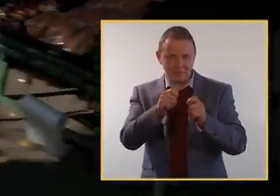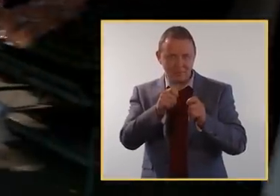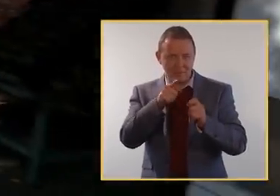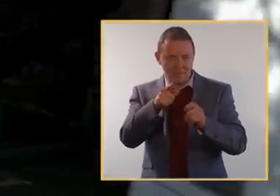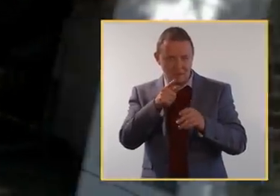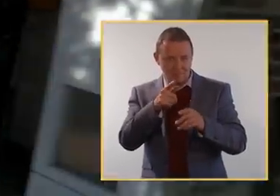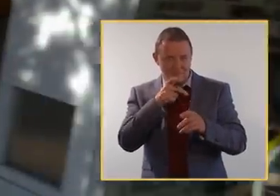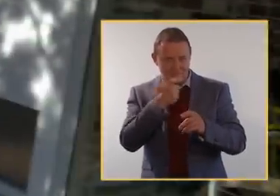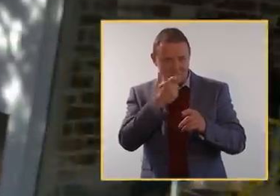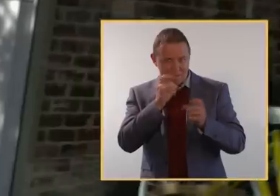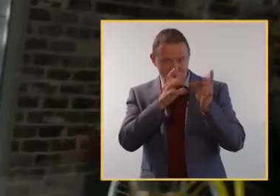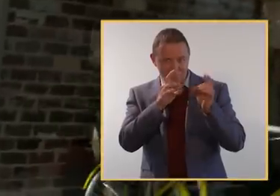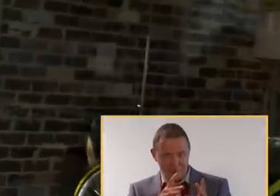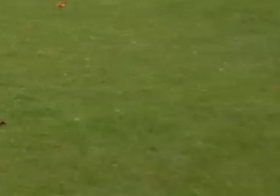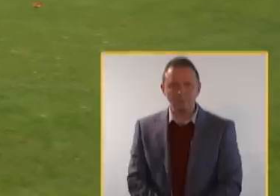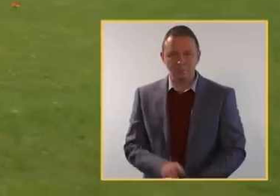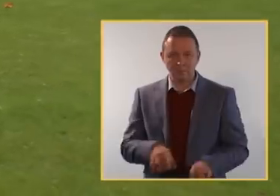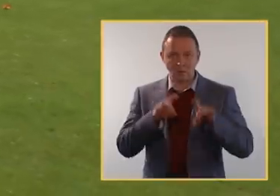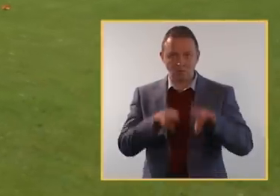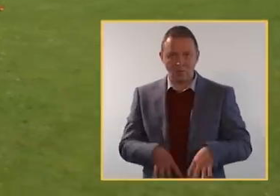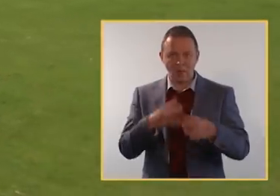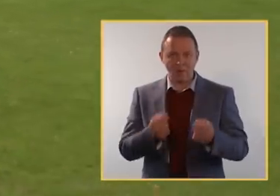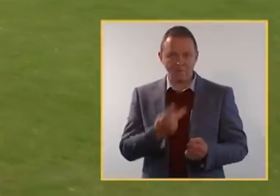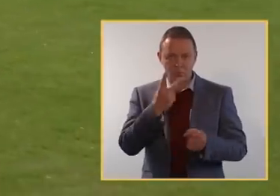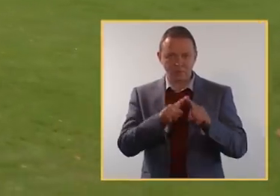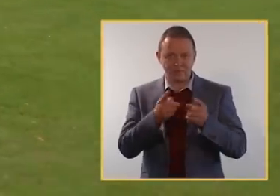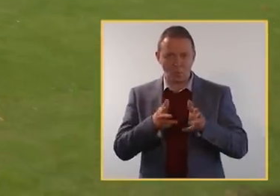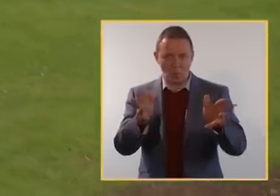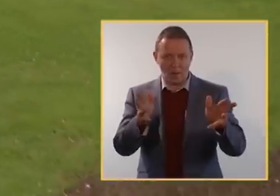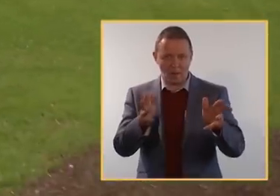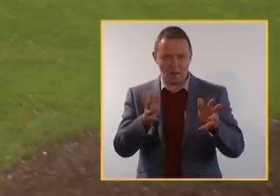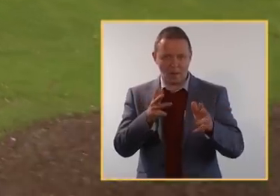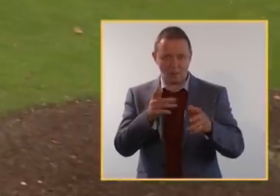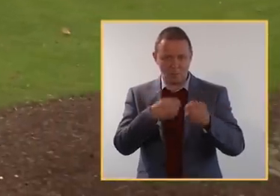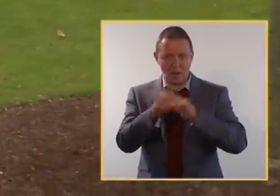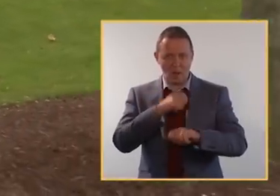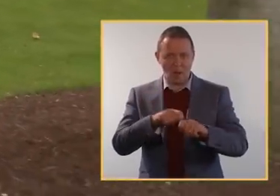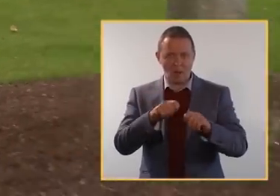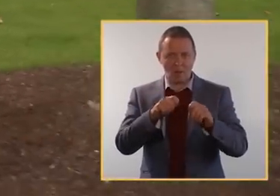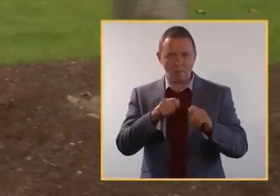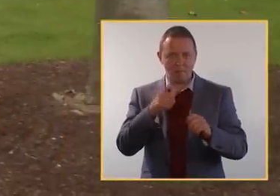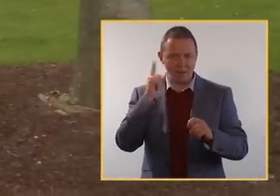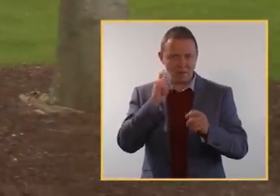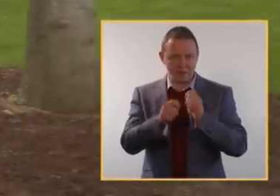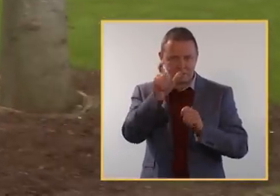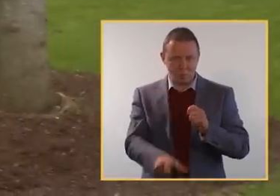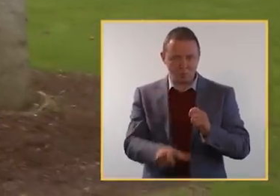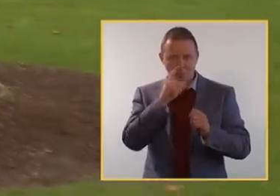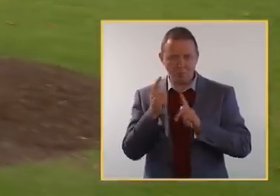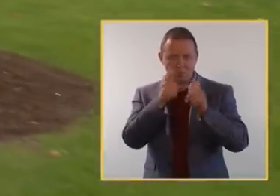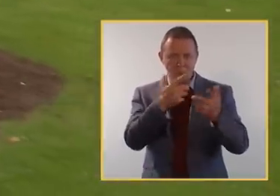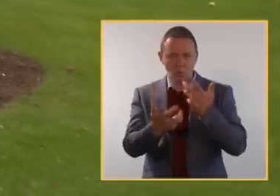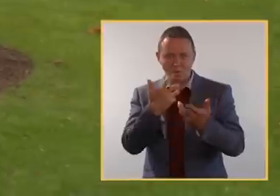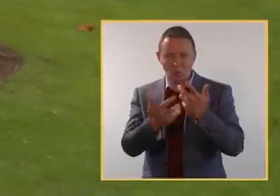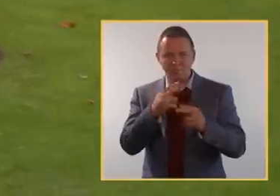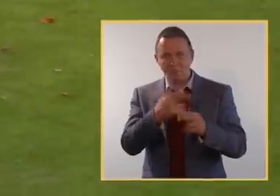and get tested by an audiologist. Basically, in Australia, there's two paths you can take before you can call yourself an audiologist. You